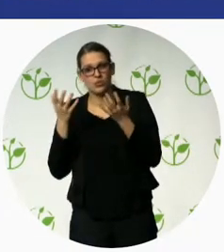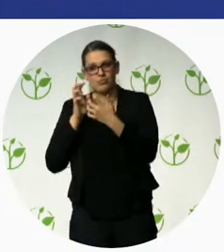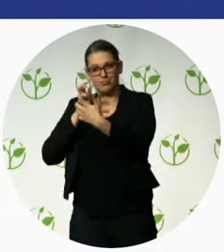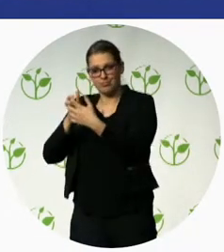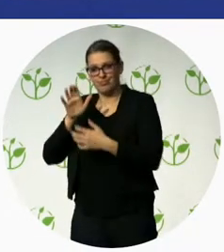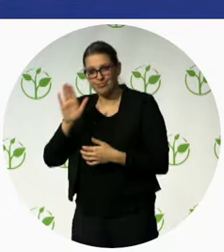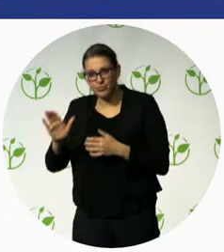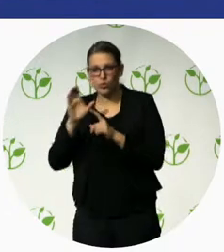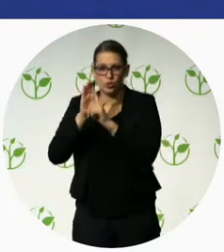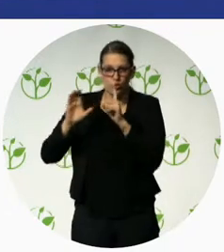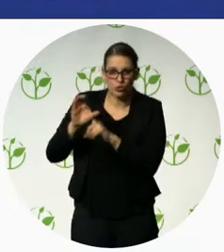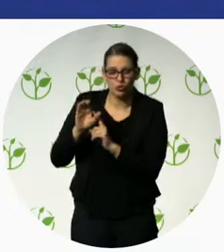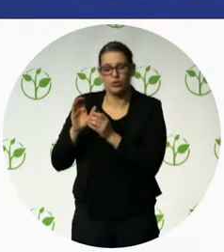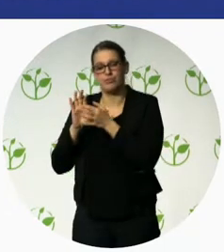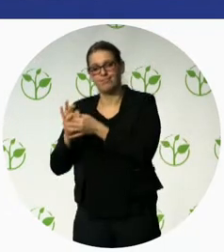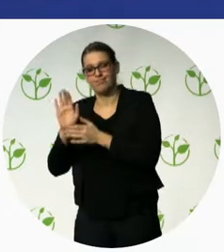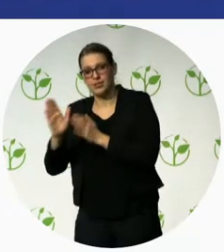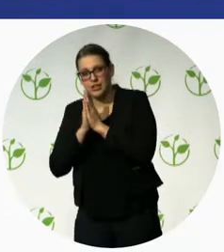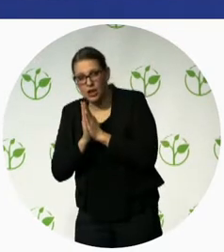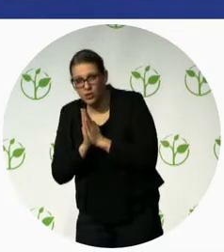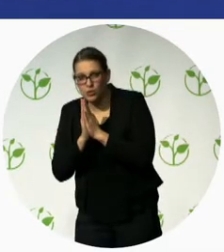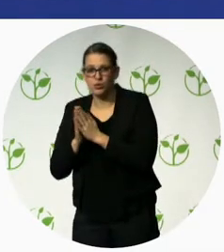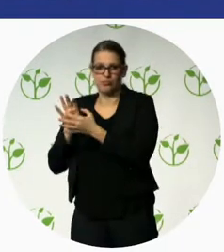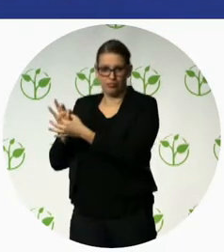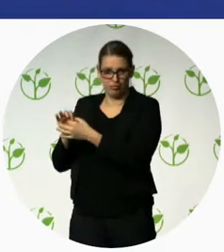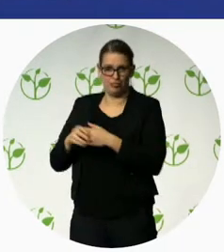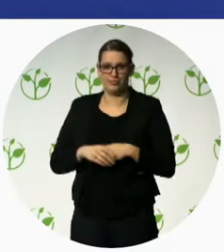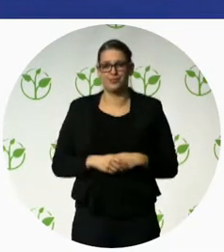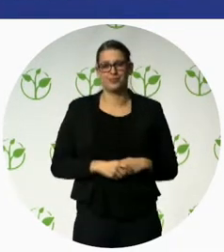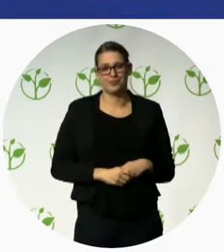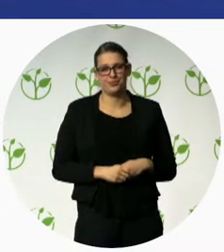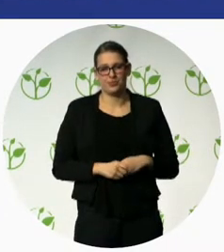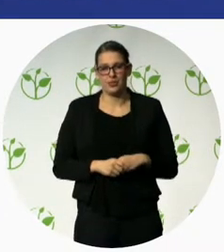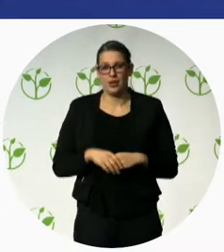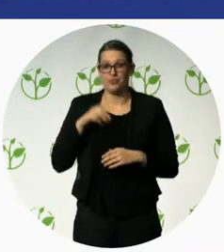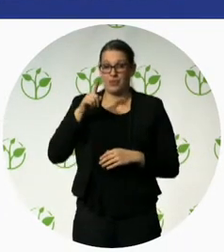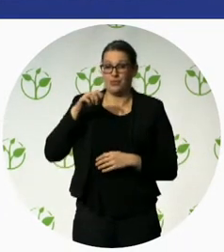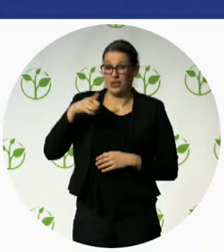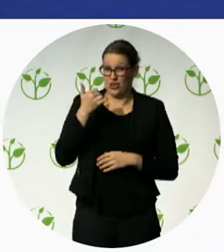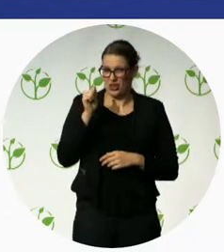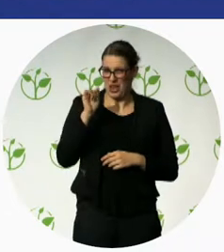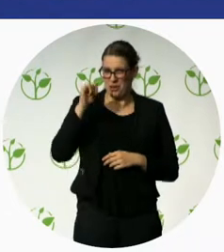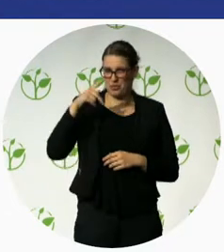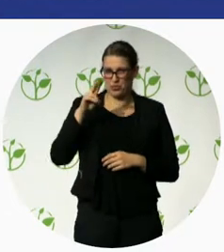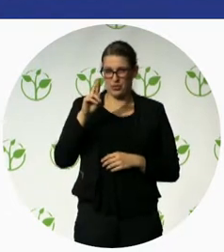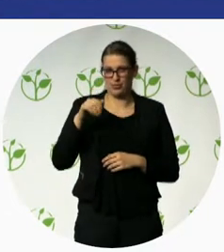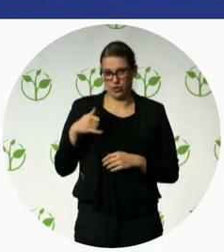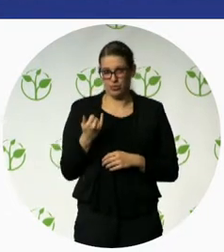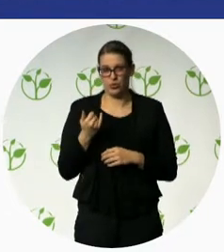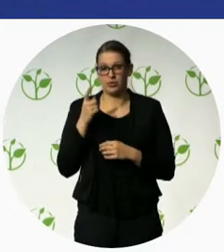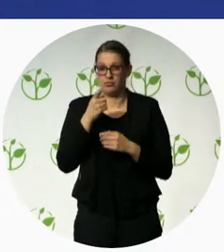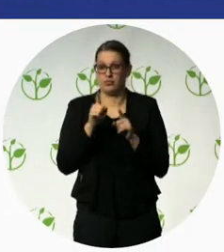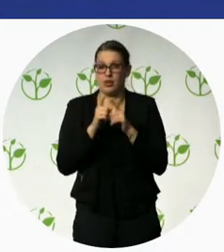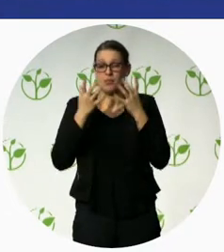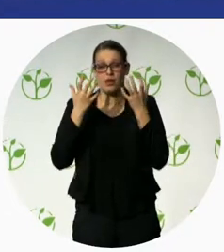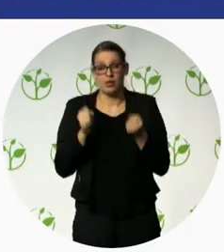widely used foot across the developing world for patients who lose their limbs from above the knee